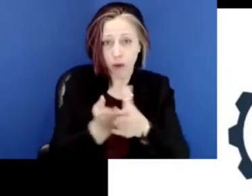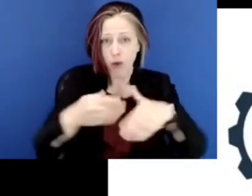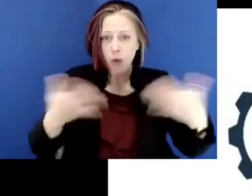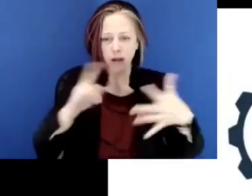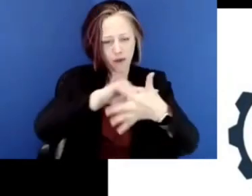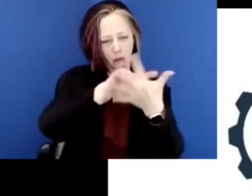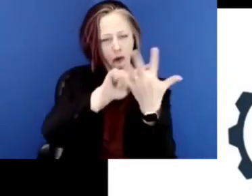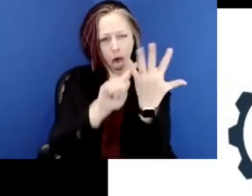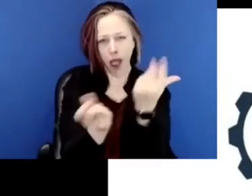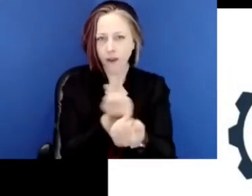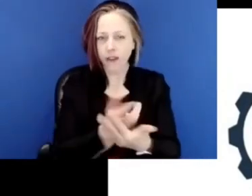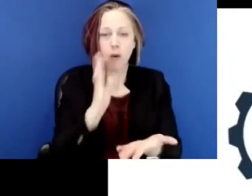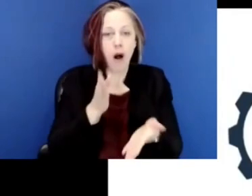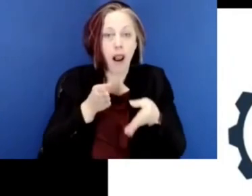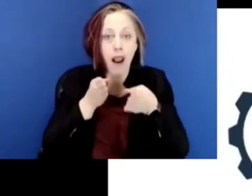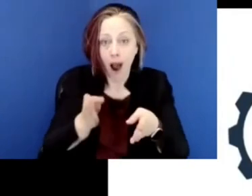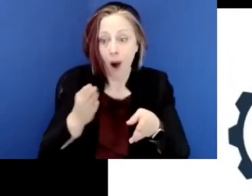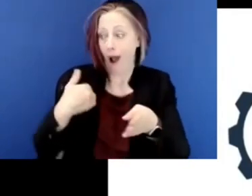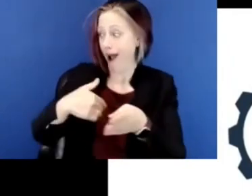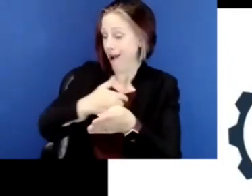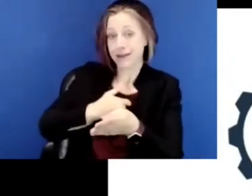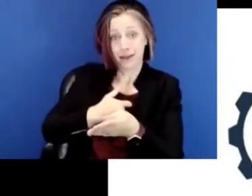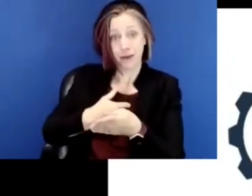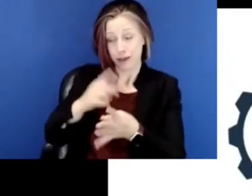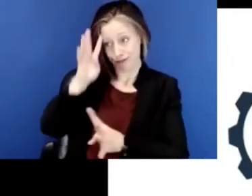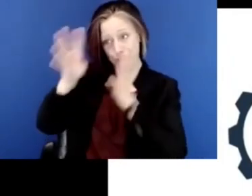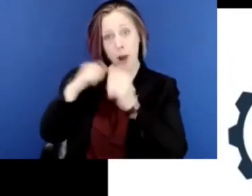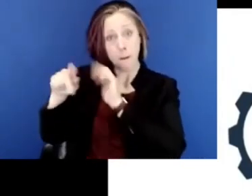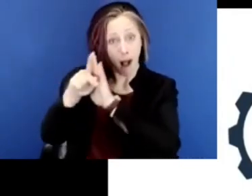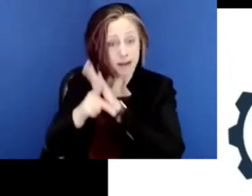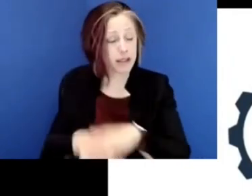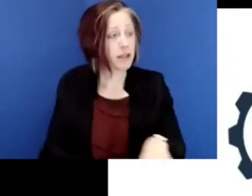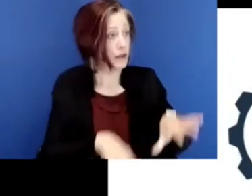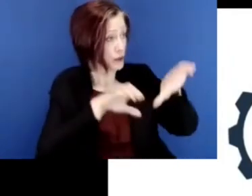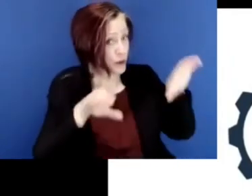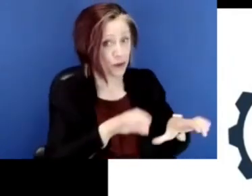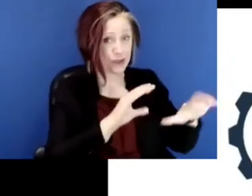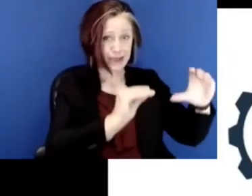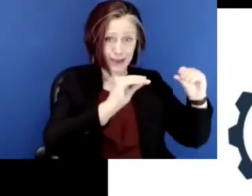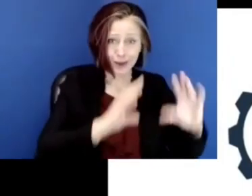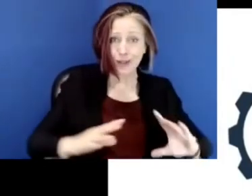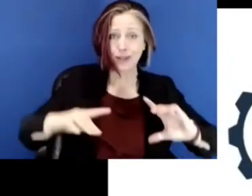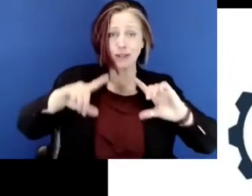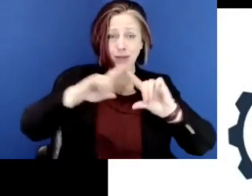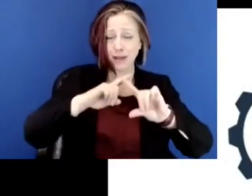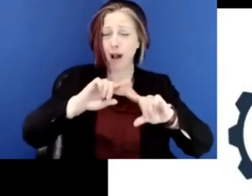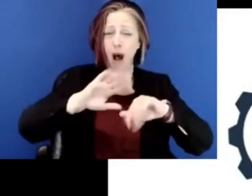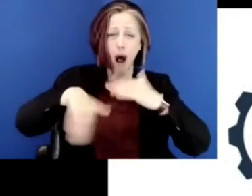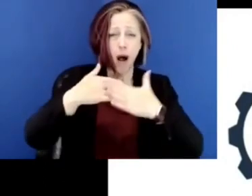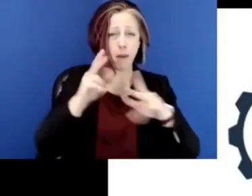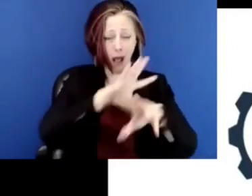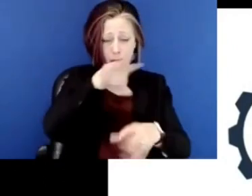us through the elements that will allow us, as policymakers, as practitioners, and as